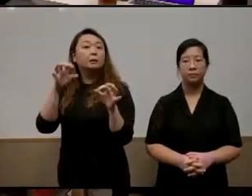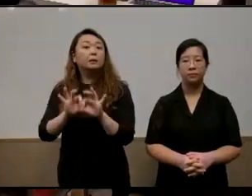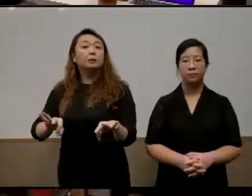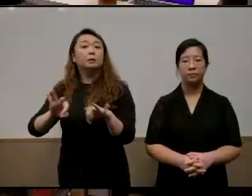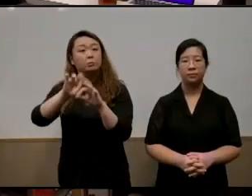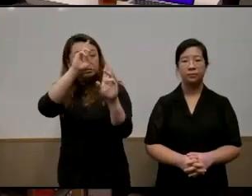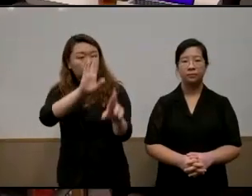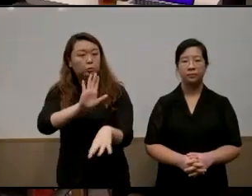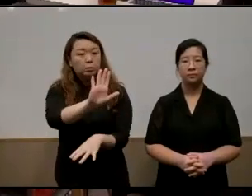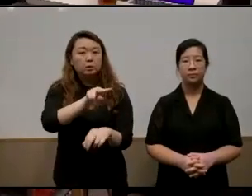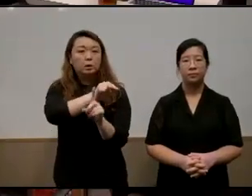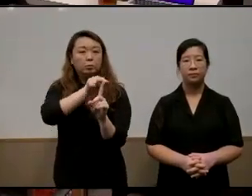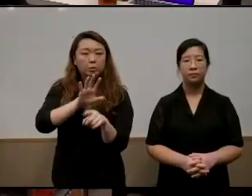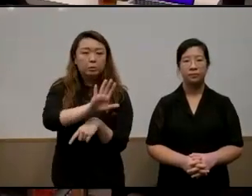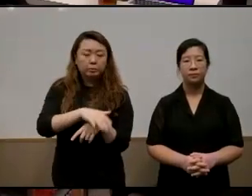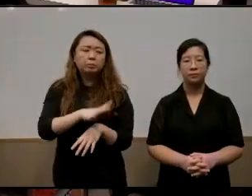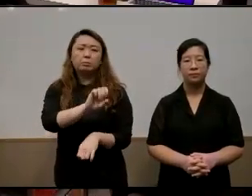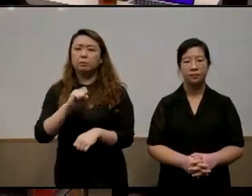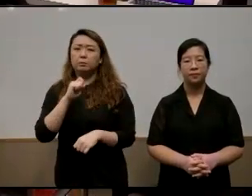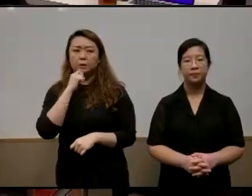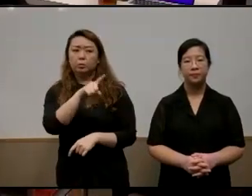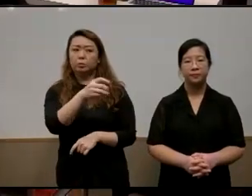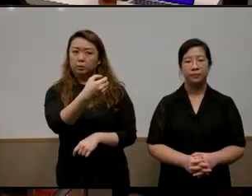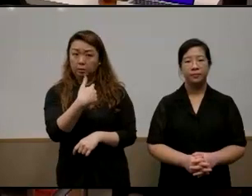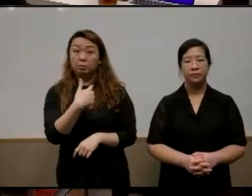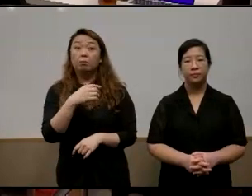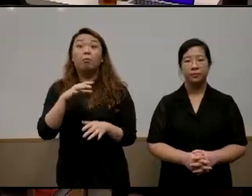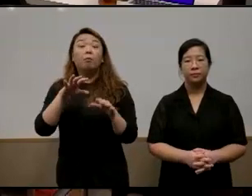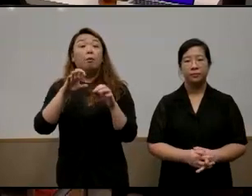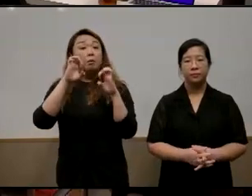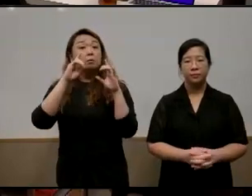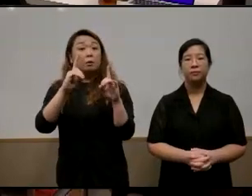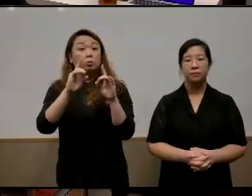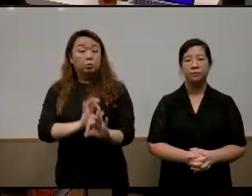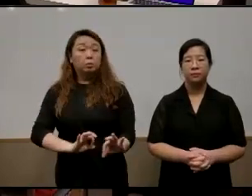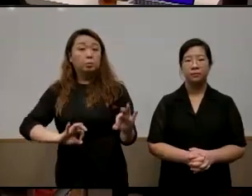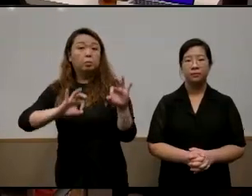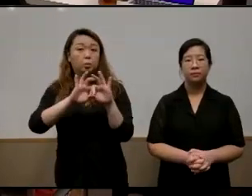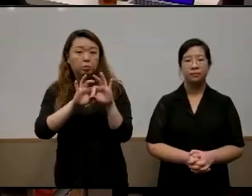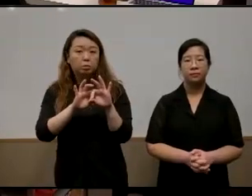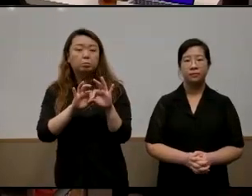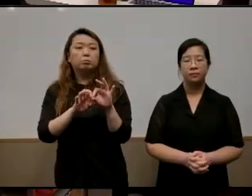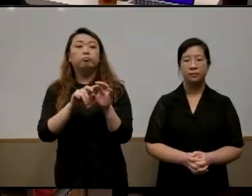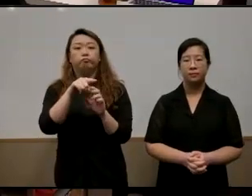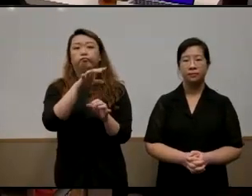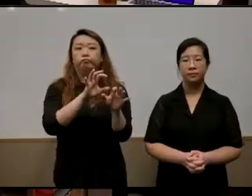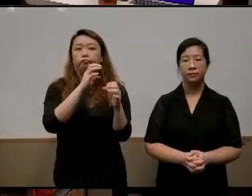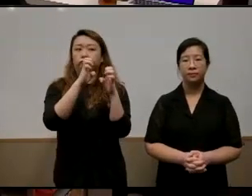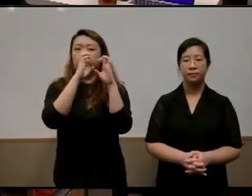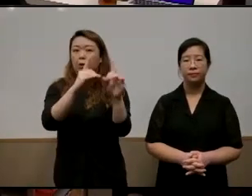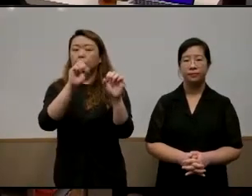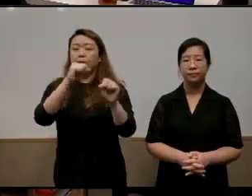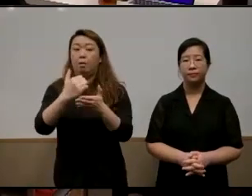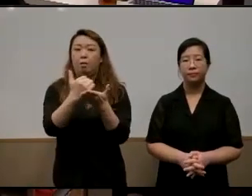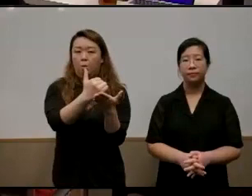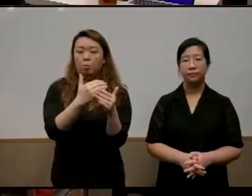their perspectives and to take it seriously when they say that they do believe that education um education can help them to to